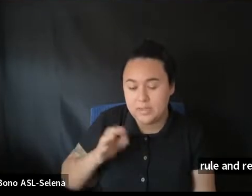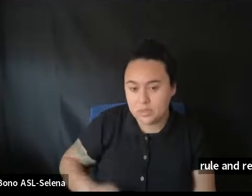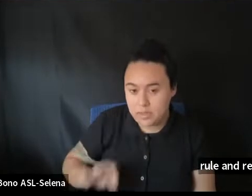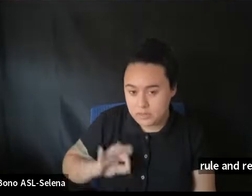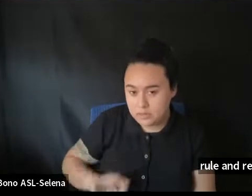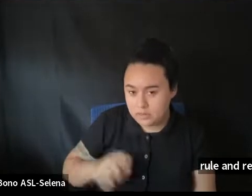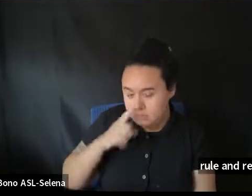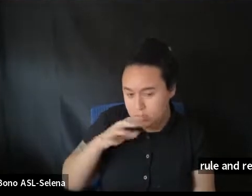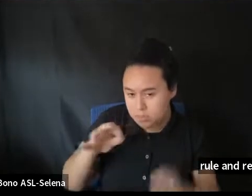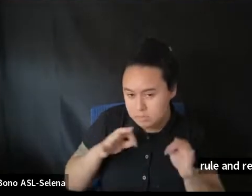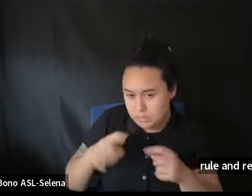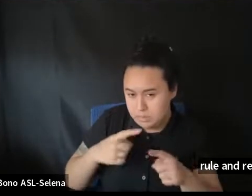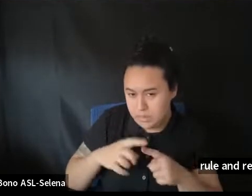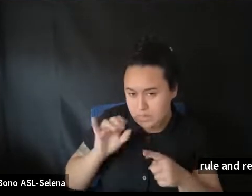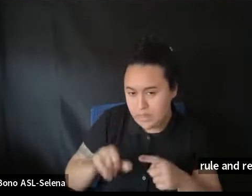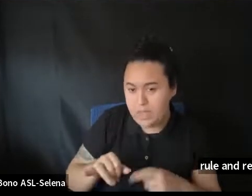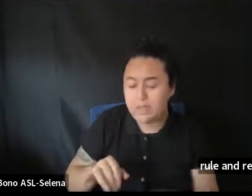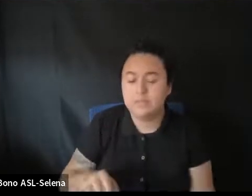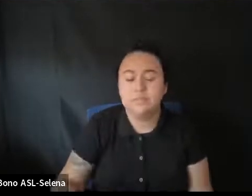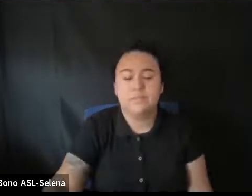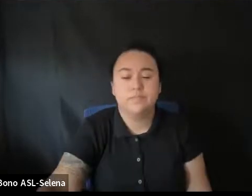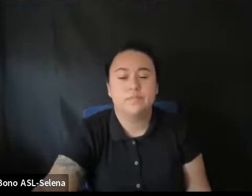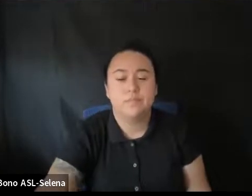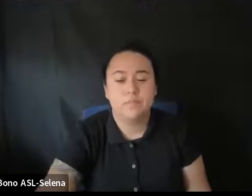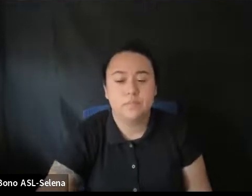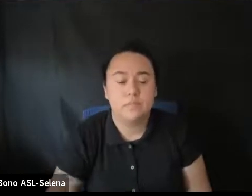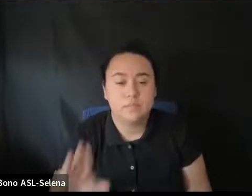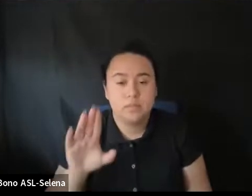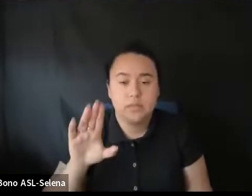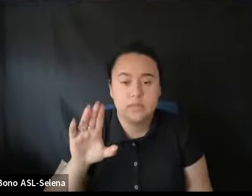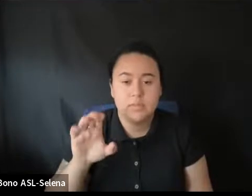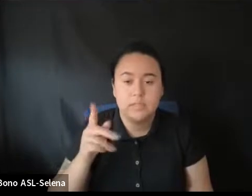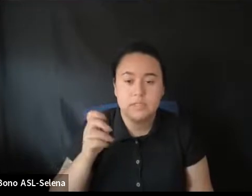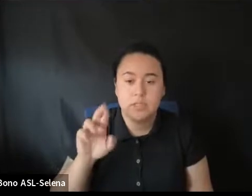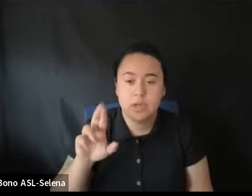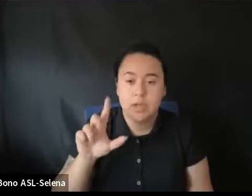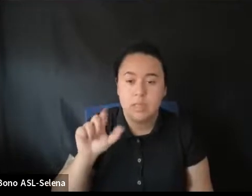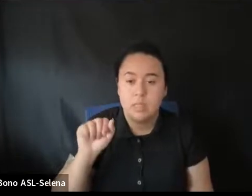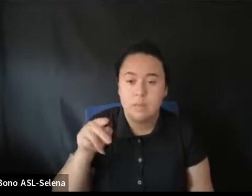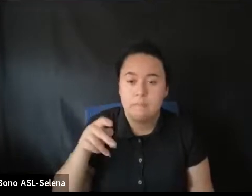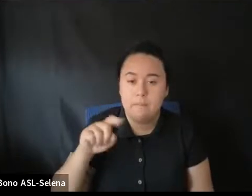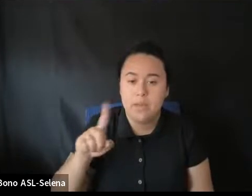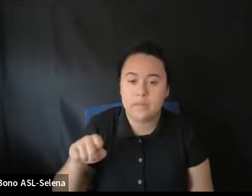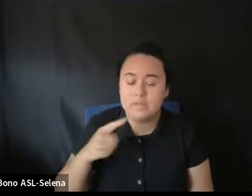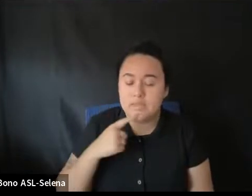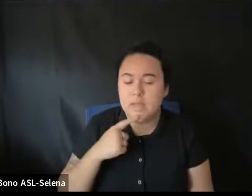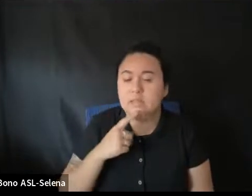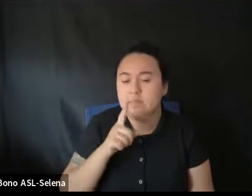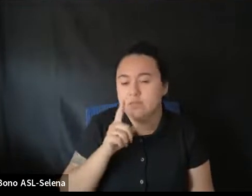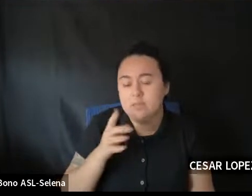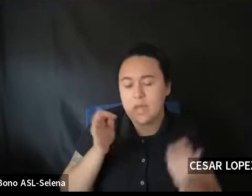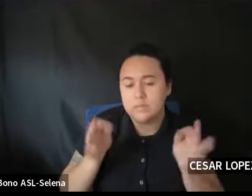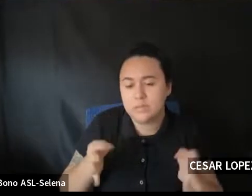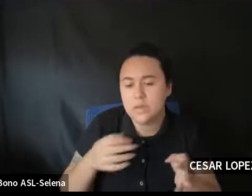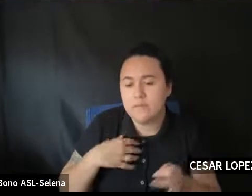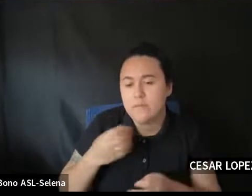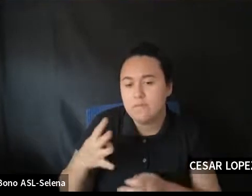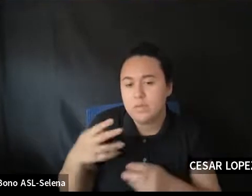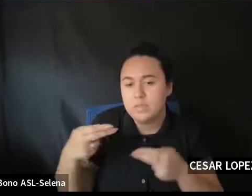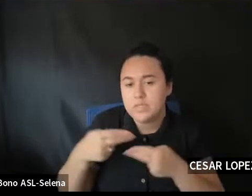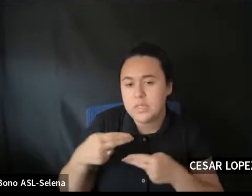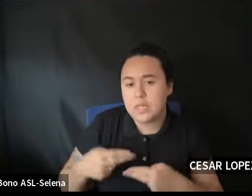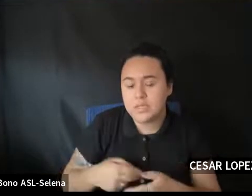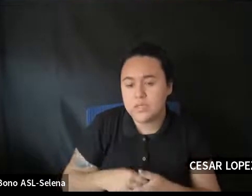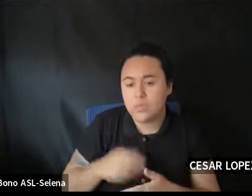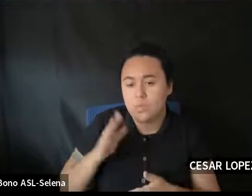Um. Sure. Absolutely. I actually have. A. A few slides. That. I think would be